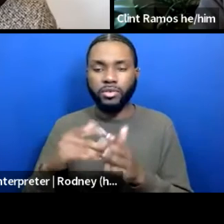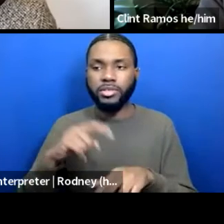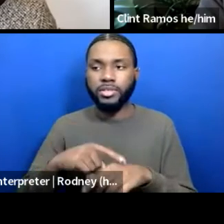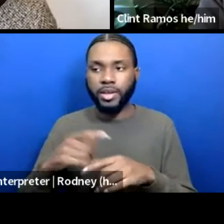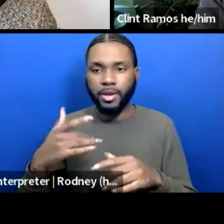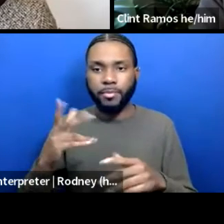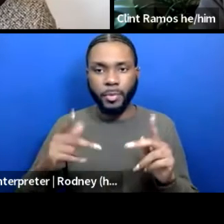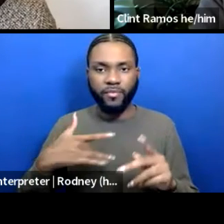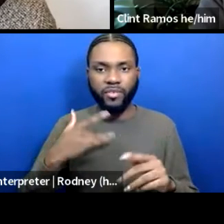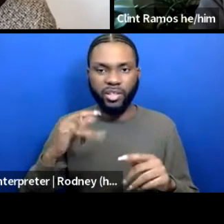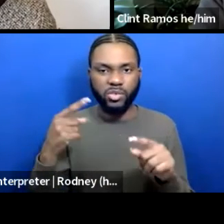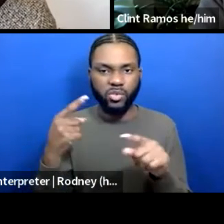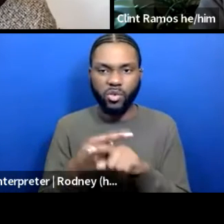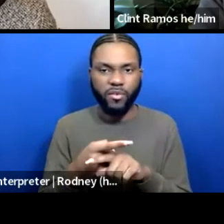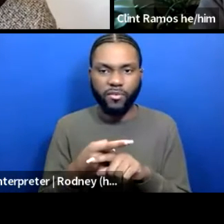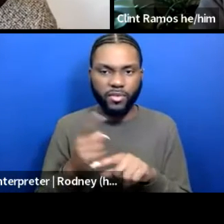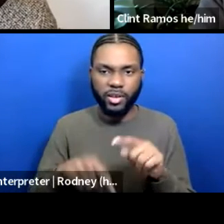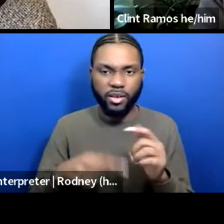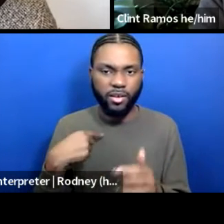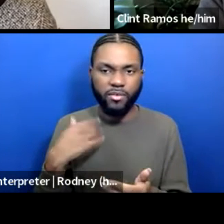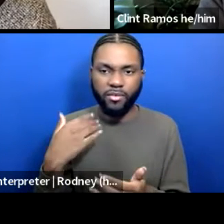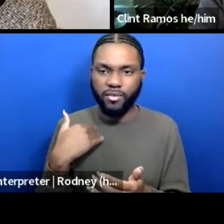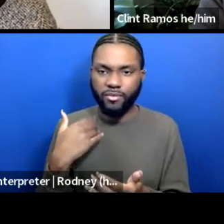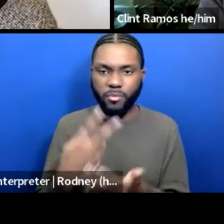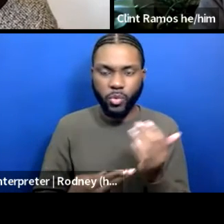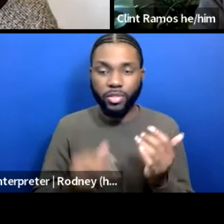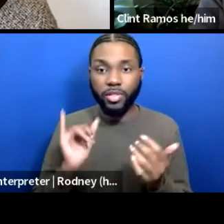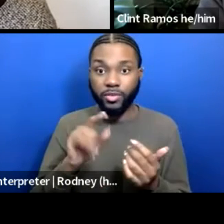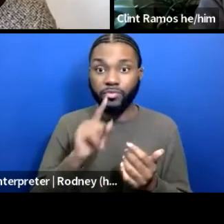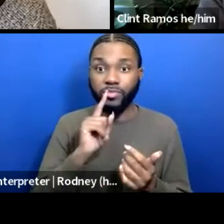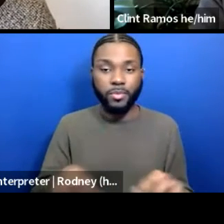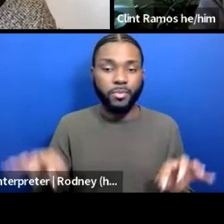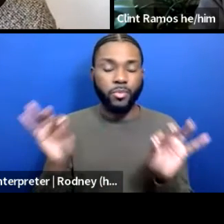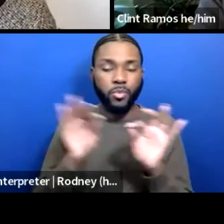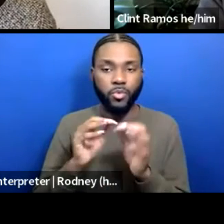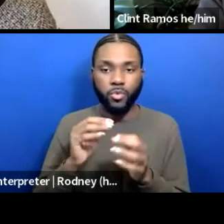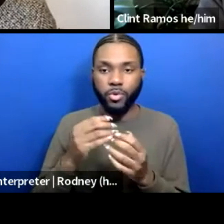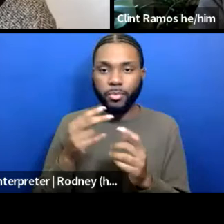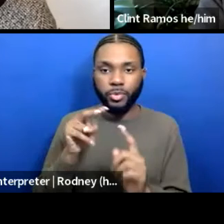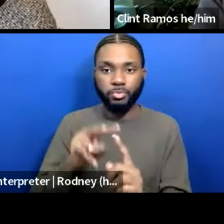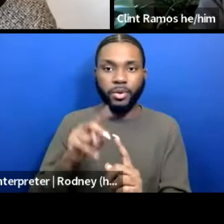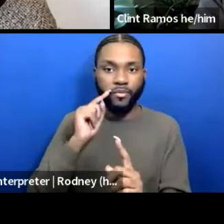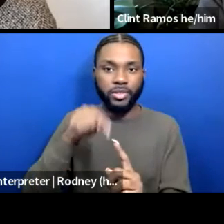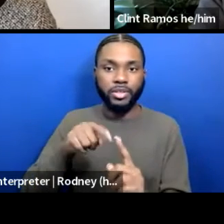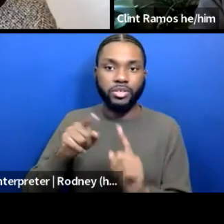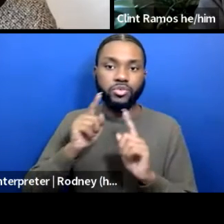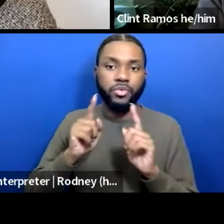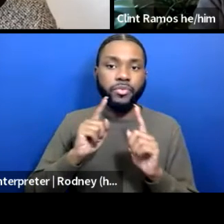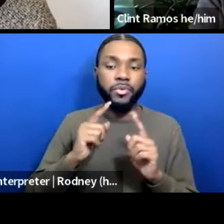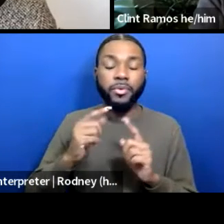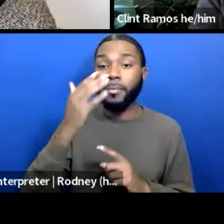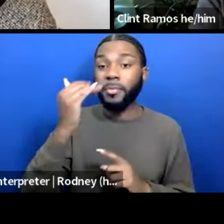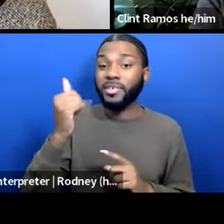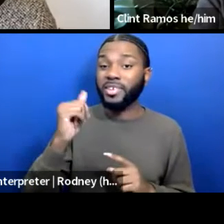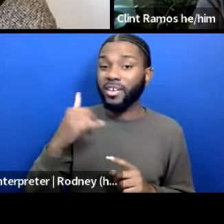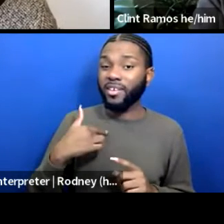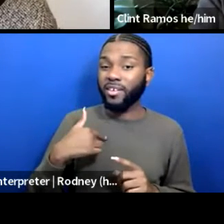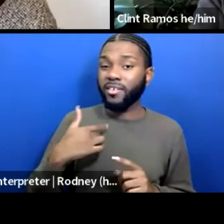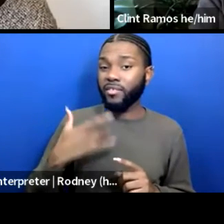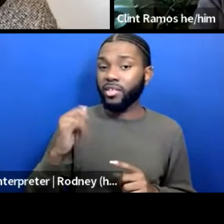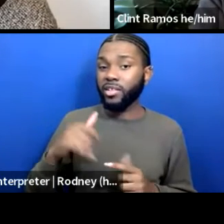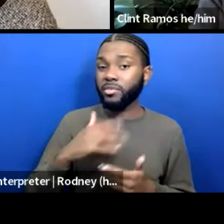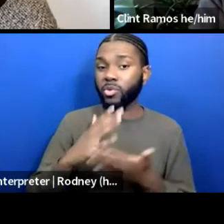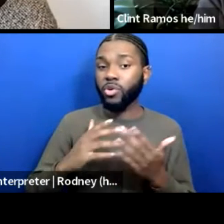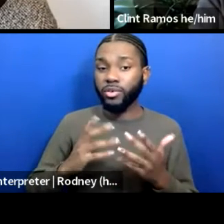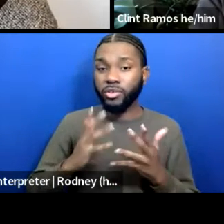such an important anchor point in framing this whole conversation because I think that's part of the shame surrounding it and part of the